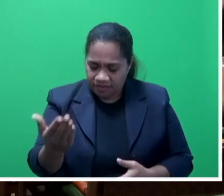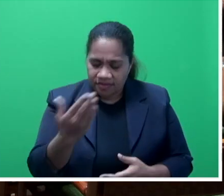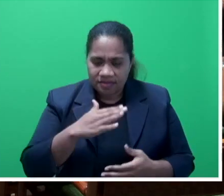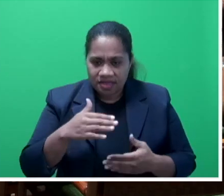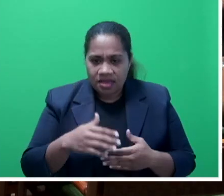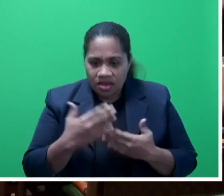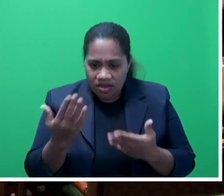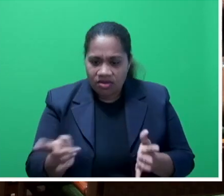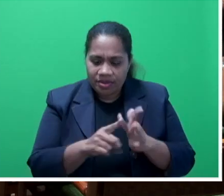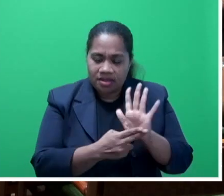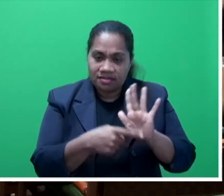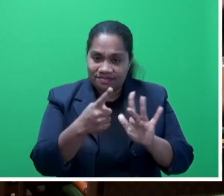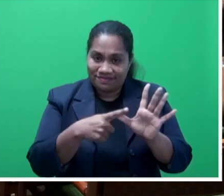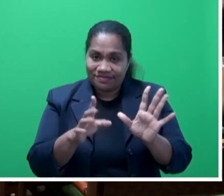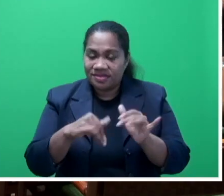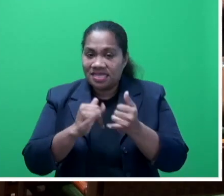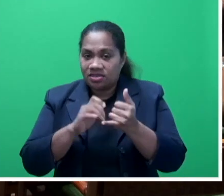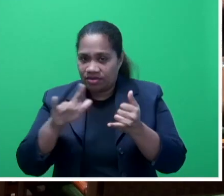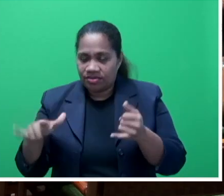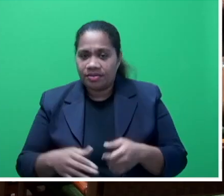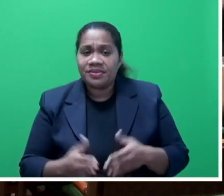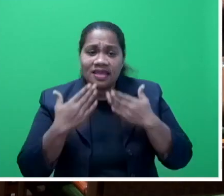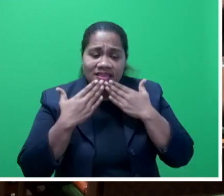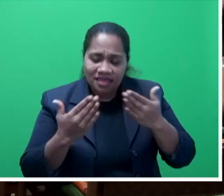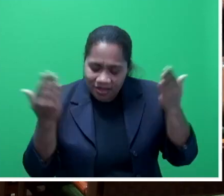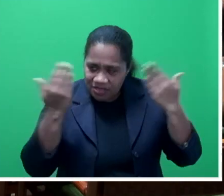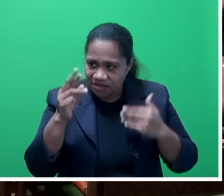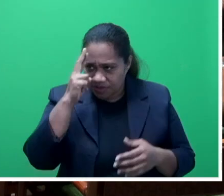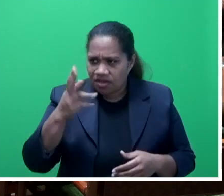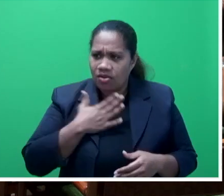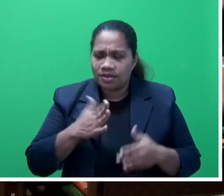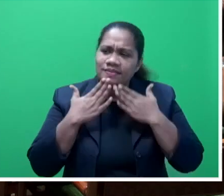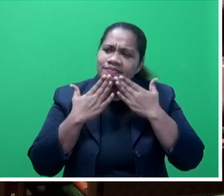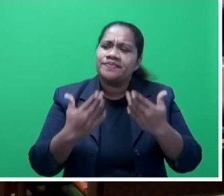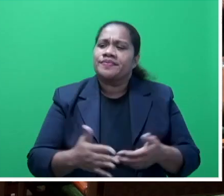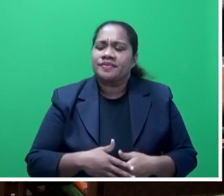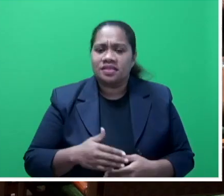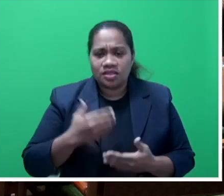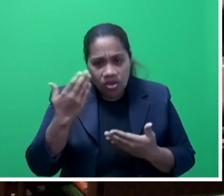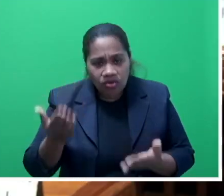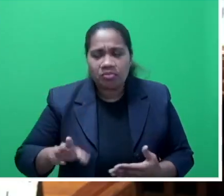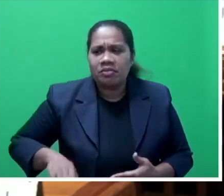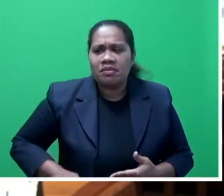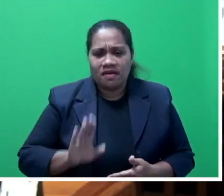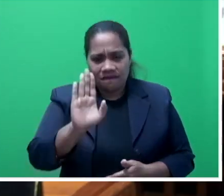Thank you Mr Speaker sir and I wish to acknowledge the honourable member for this question.